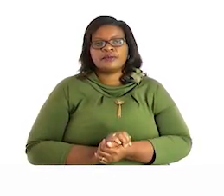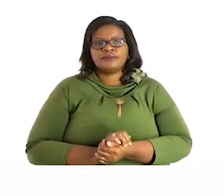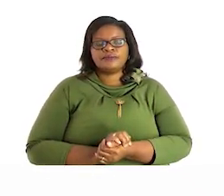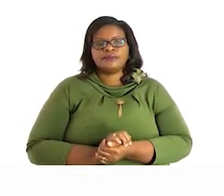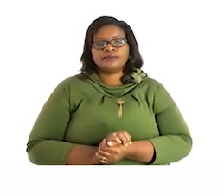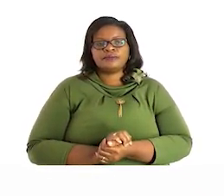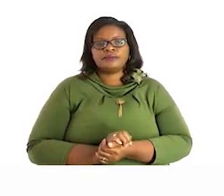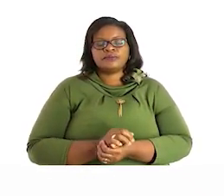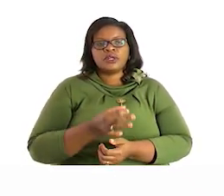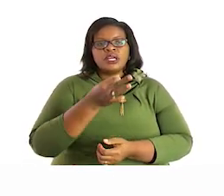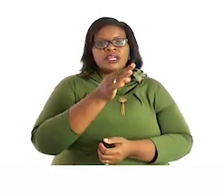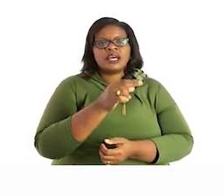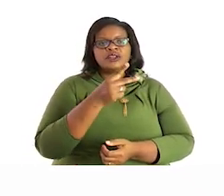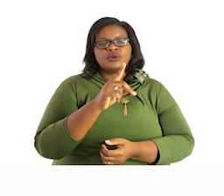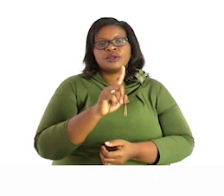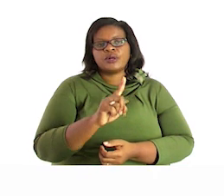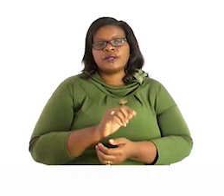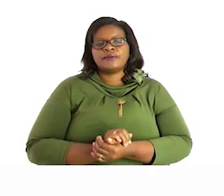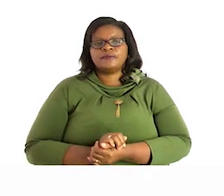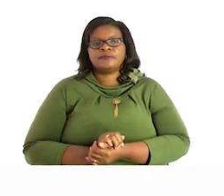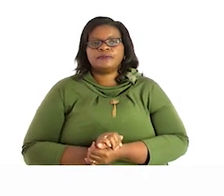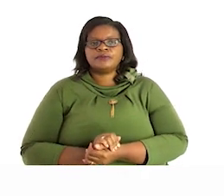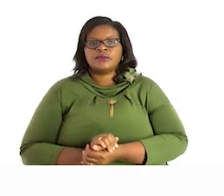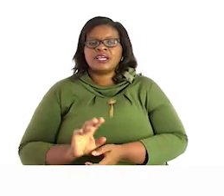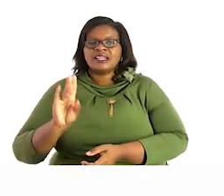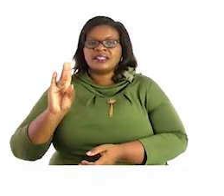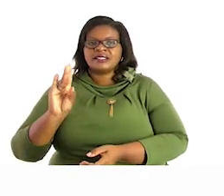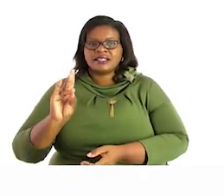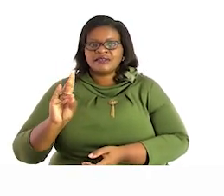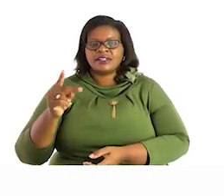921 and 780